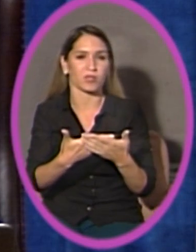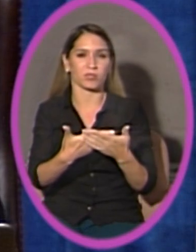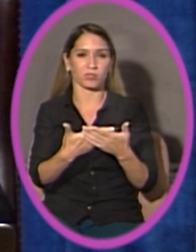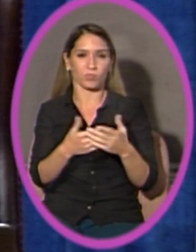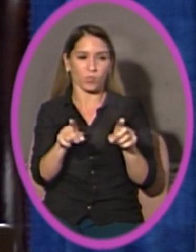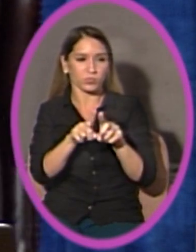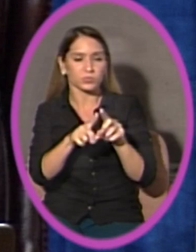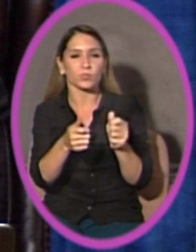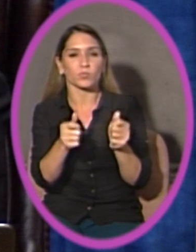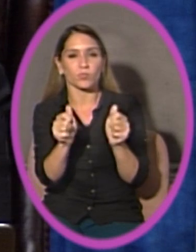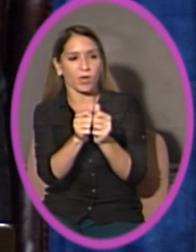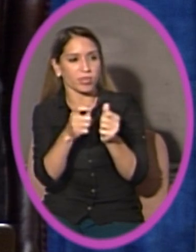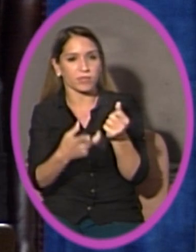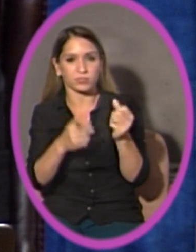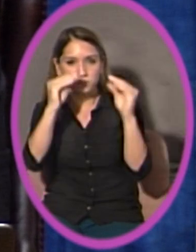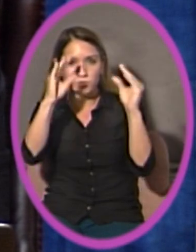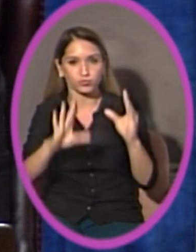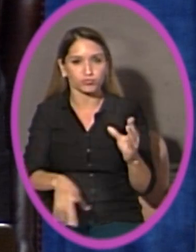Let me just say this.